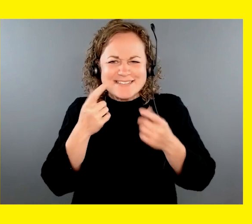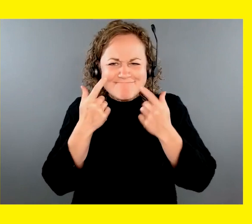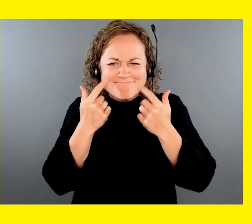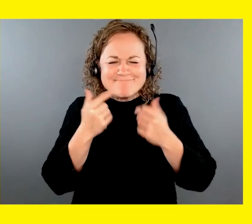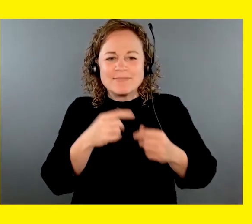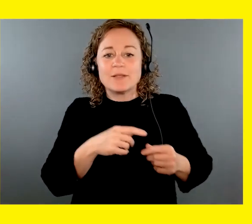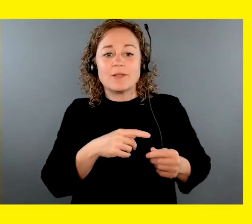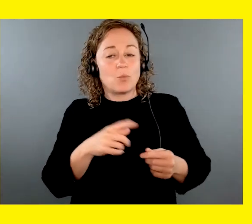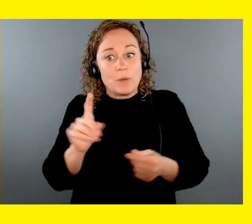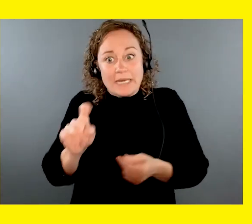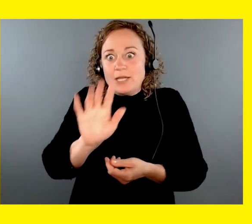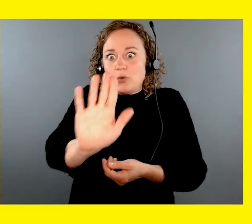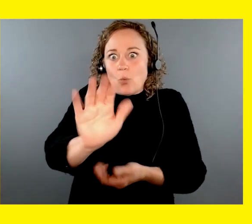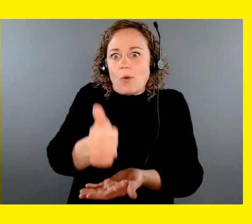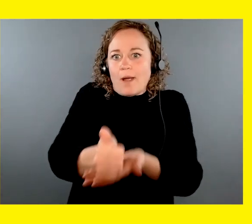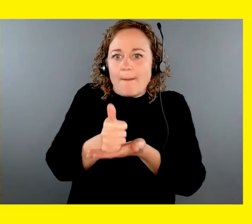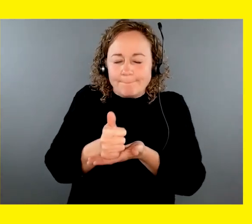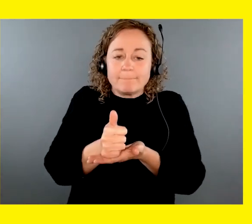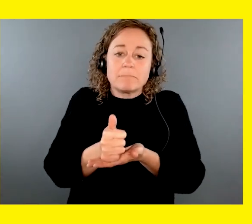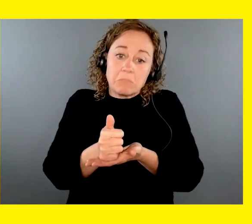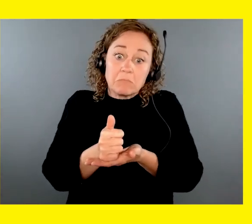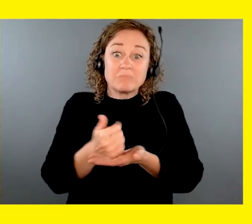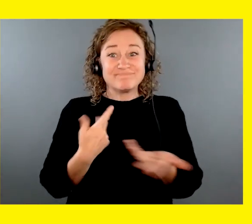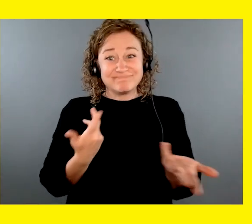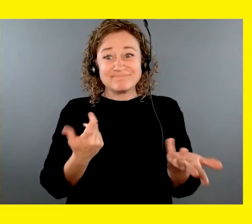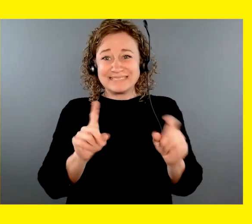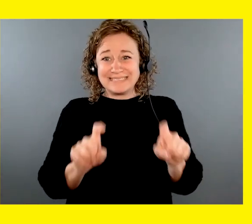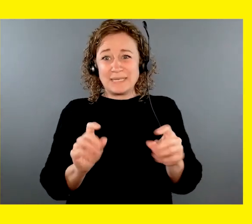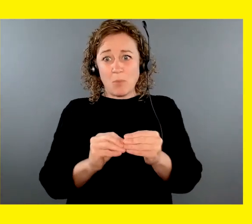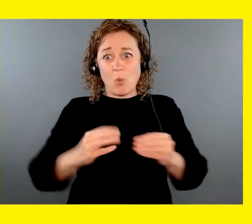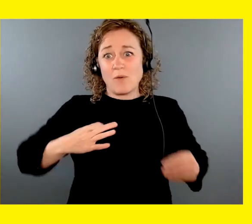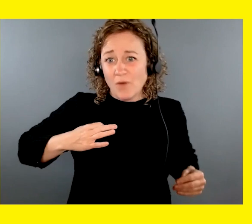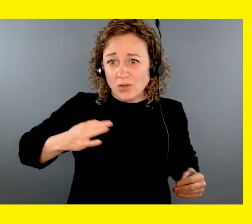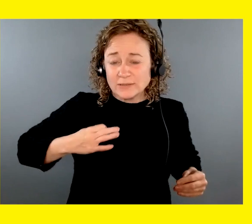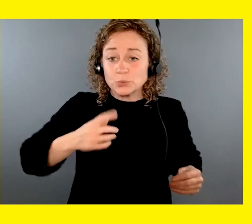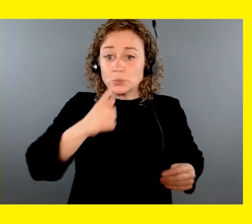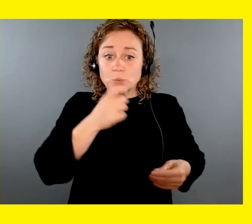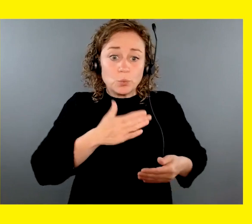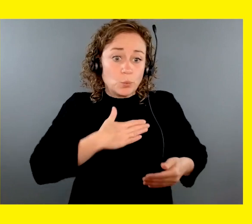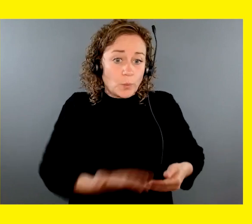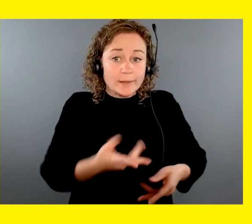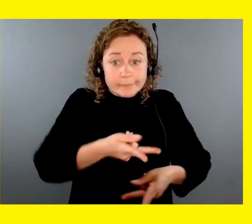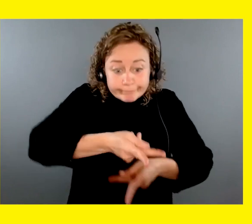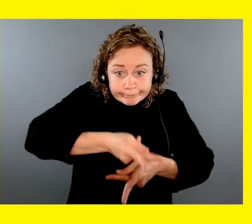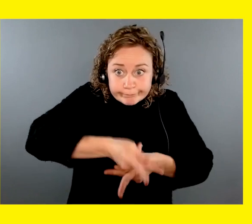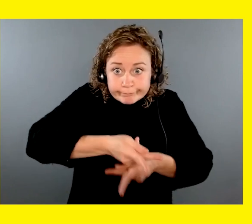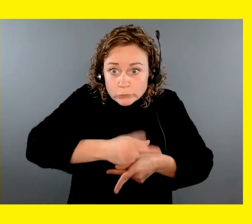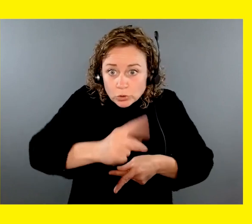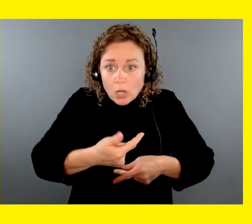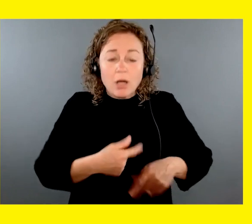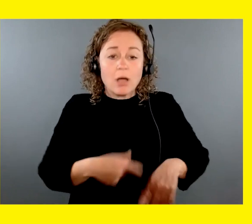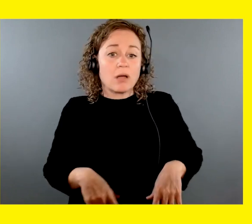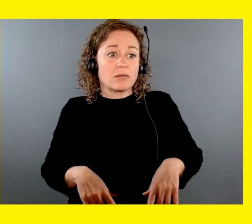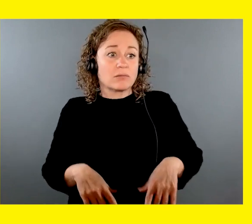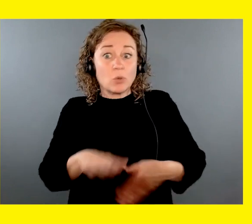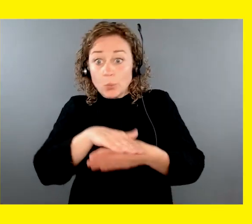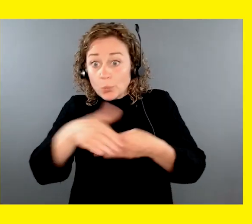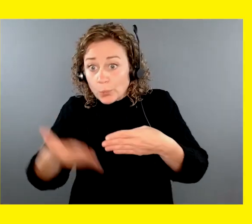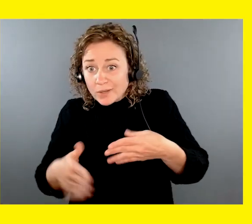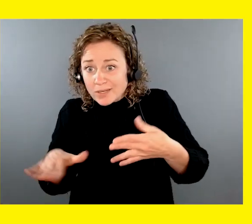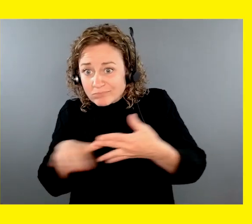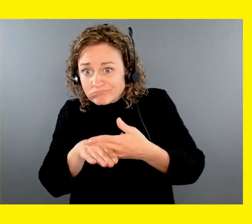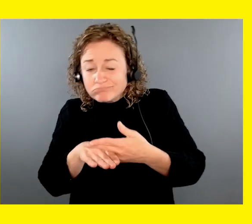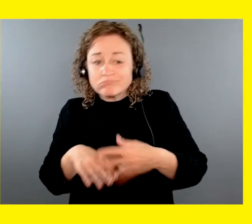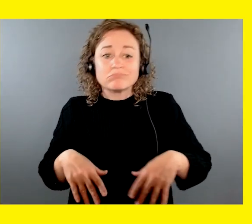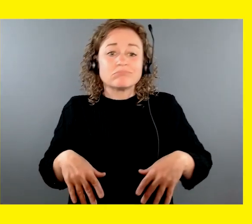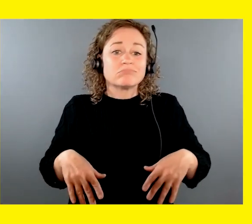without you. And we're looking for puppy raisers, boarders on any capacity. We actually do have some new opportunities for puppy